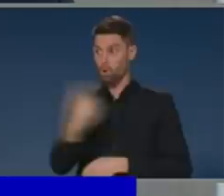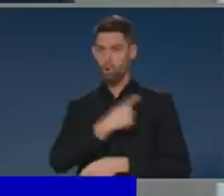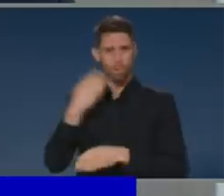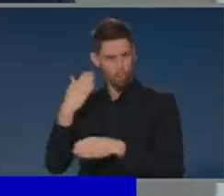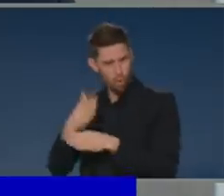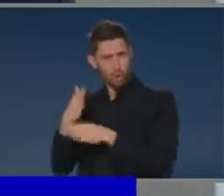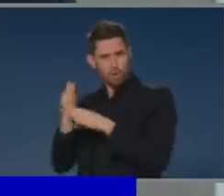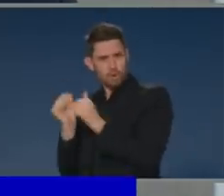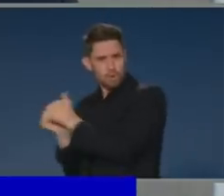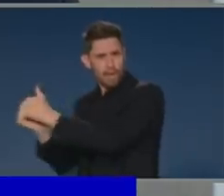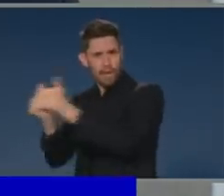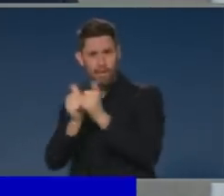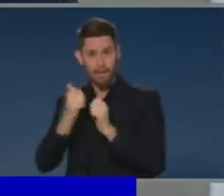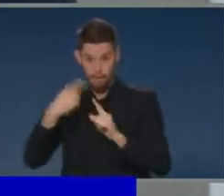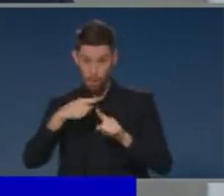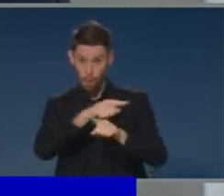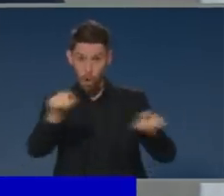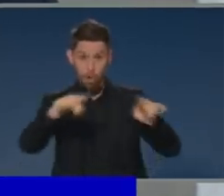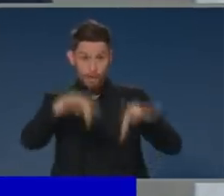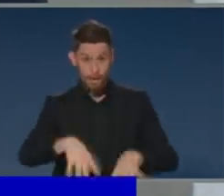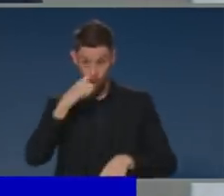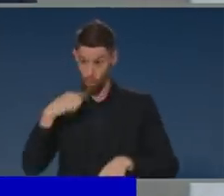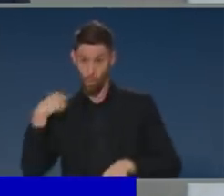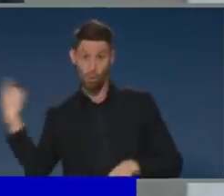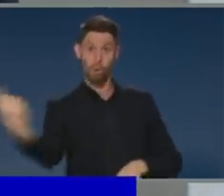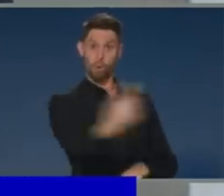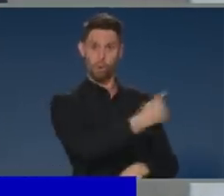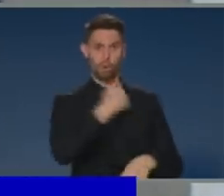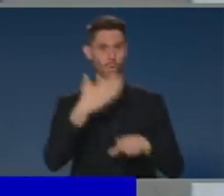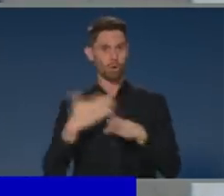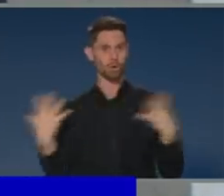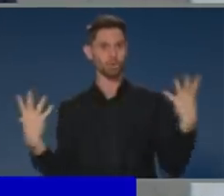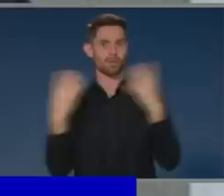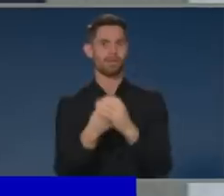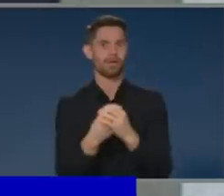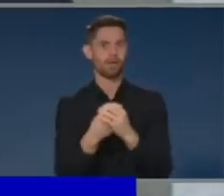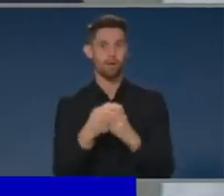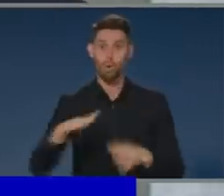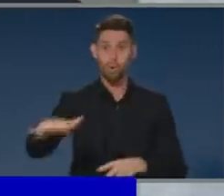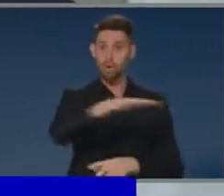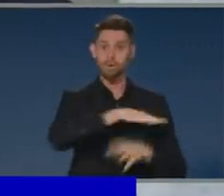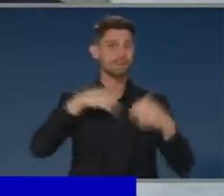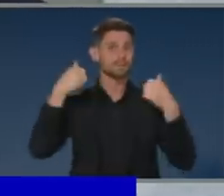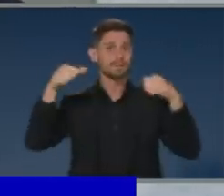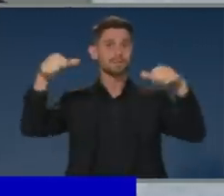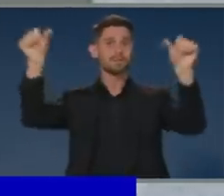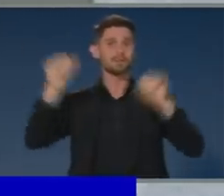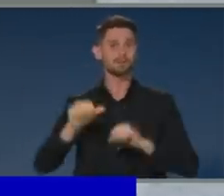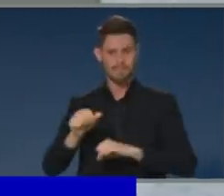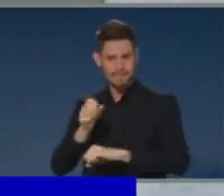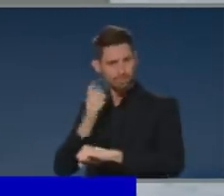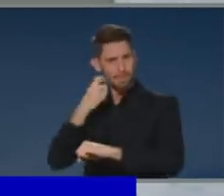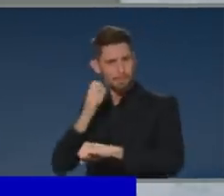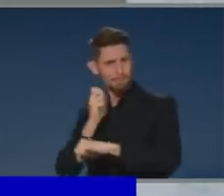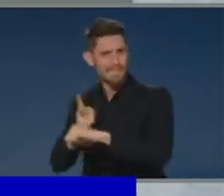Australians, we have been flattening that curve very successfully. We have put the supports in place, both